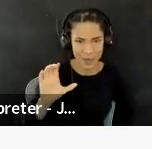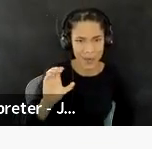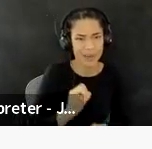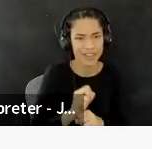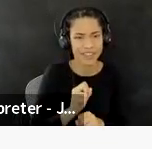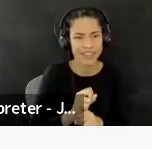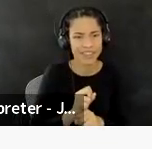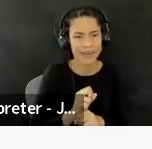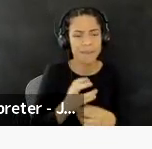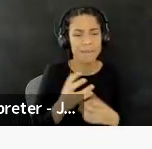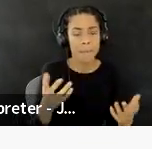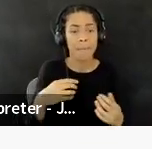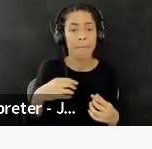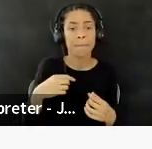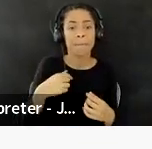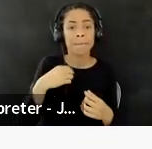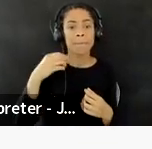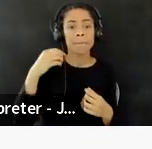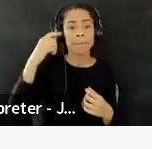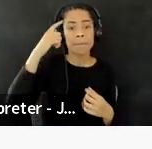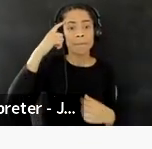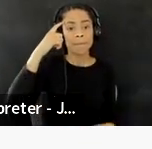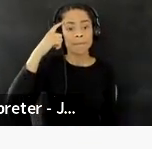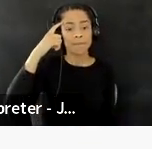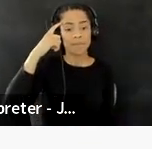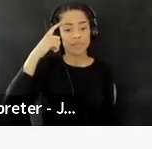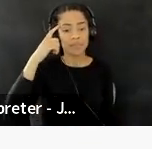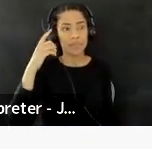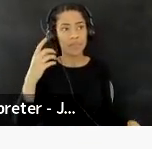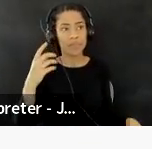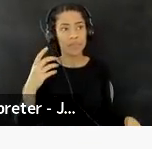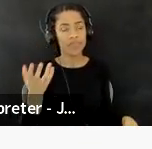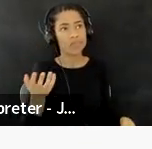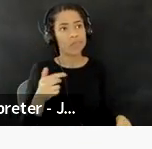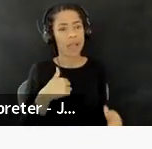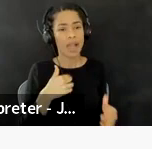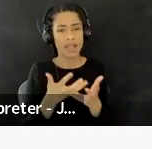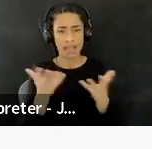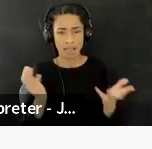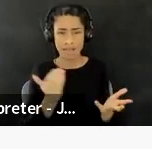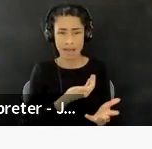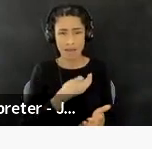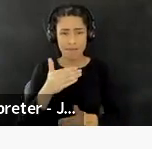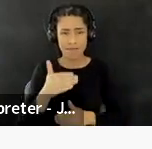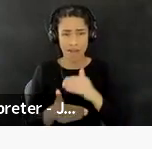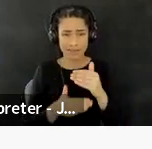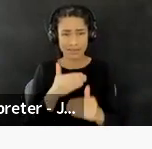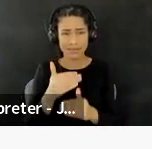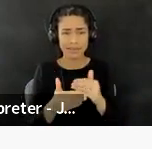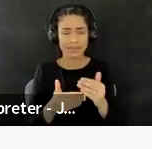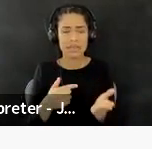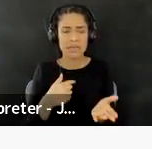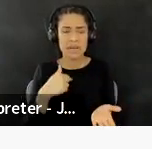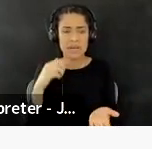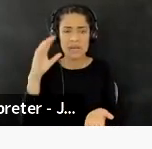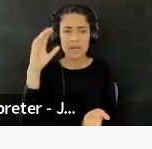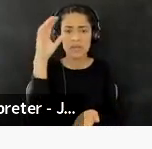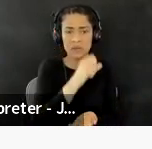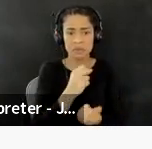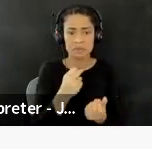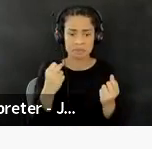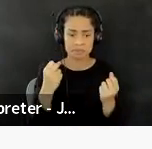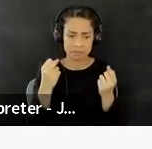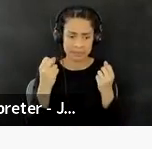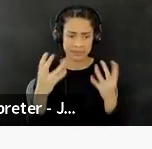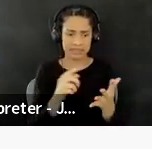I feel like a lot of these assess, like a lot of these processes, um, I assume that a lot of them are associated with